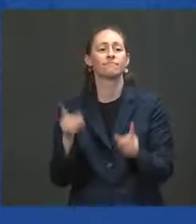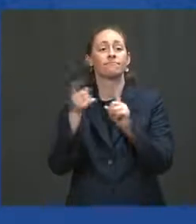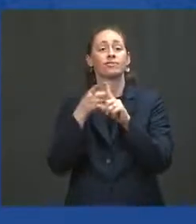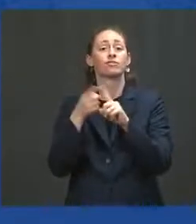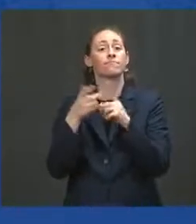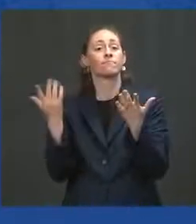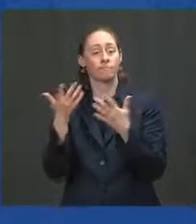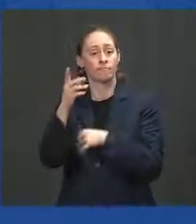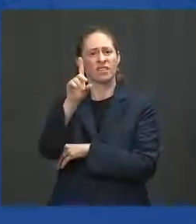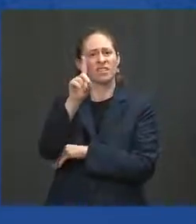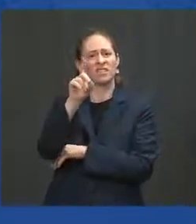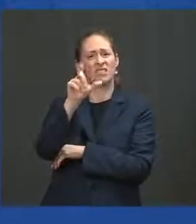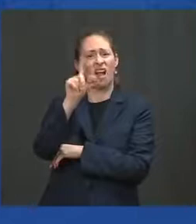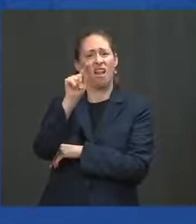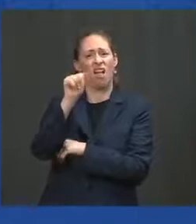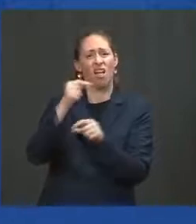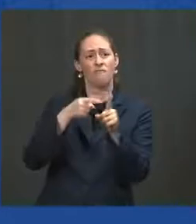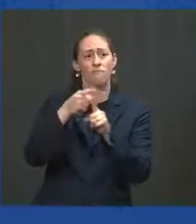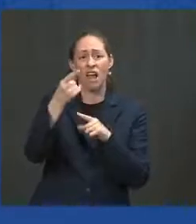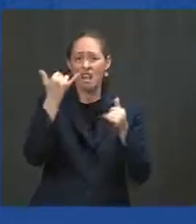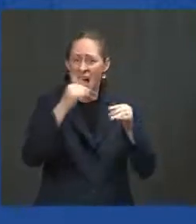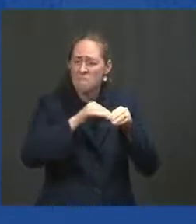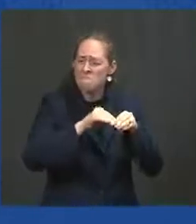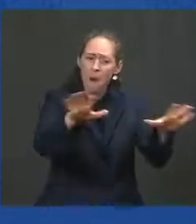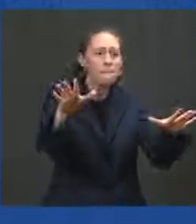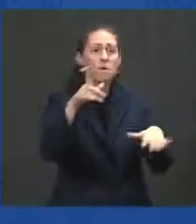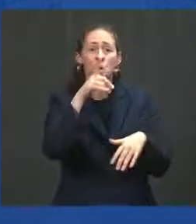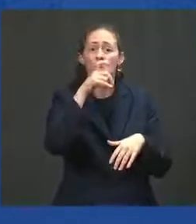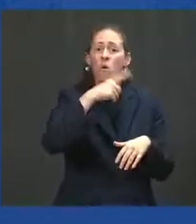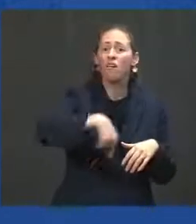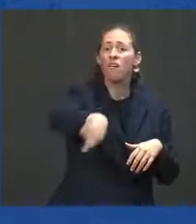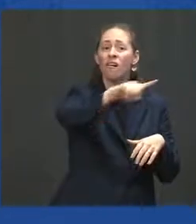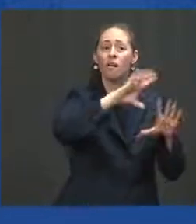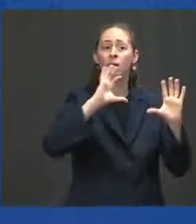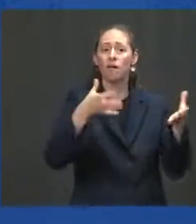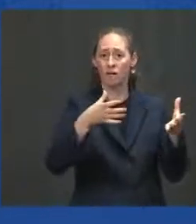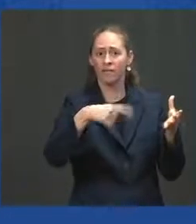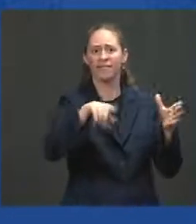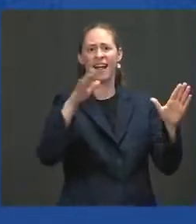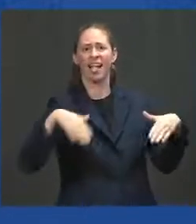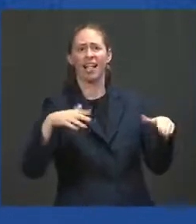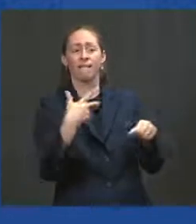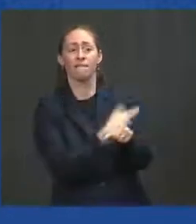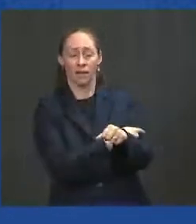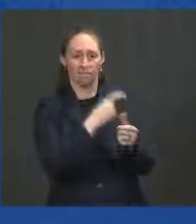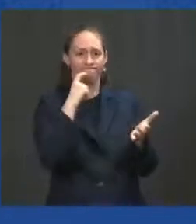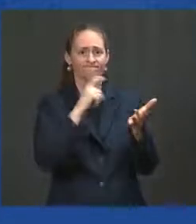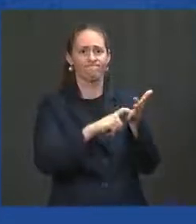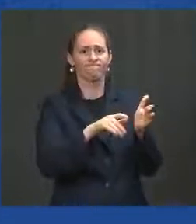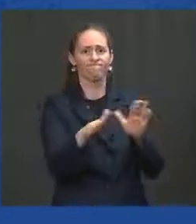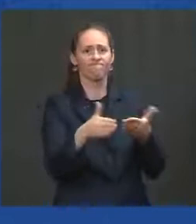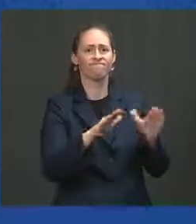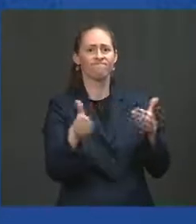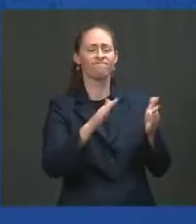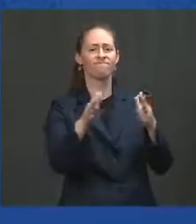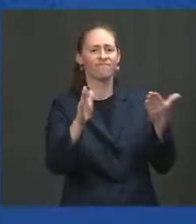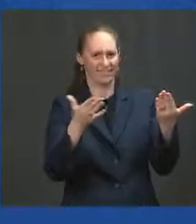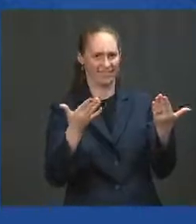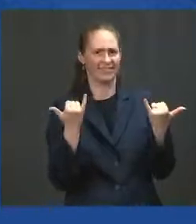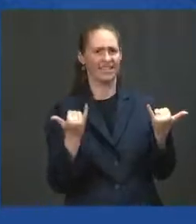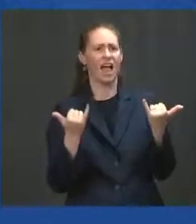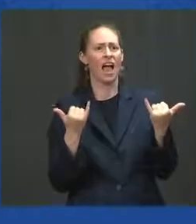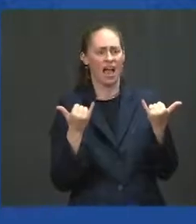unvaccinated, the deaths have climbed. The deaths have climbed. The death rate is still 70 percent lower than it was